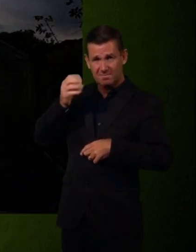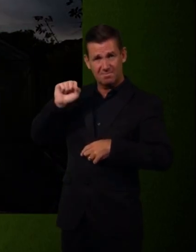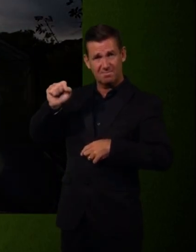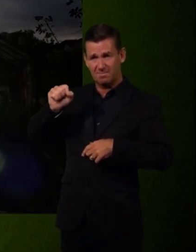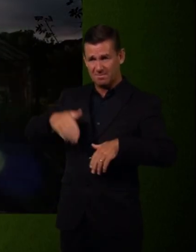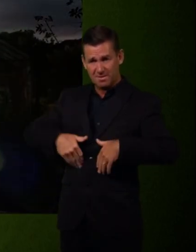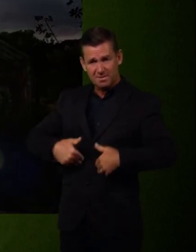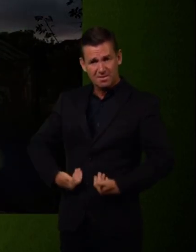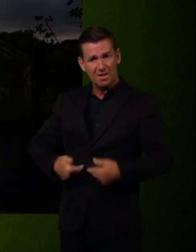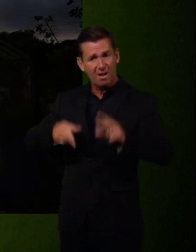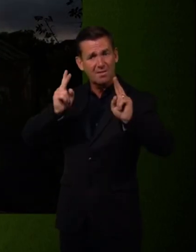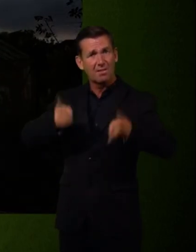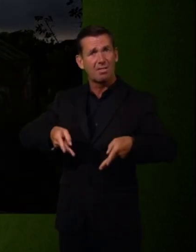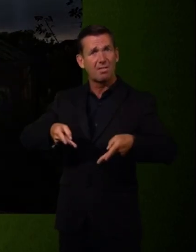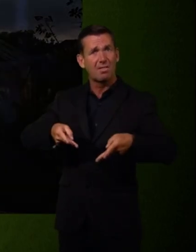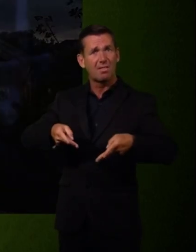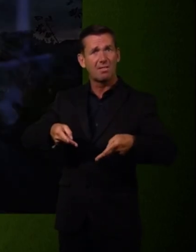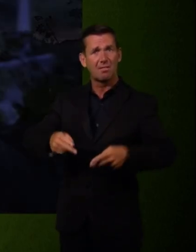death.